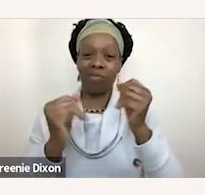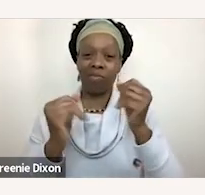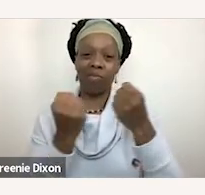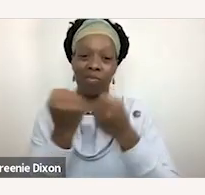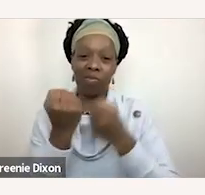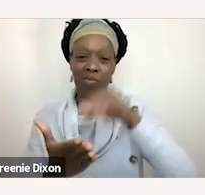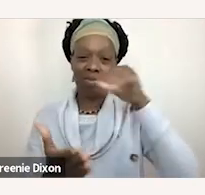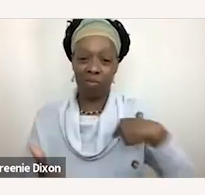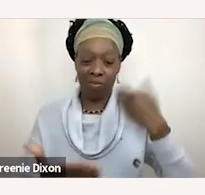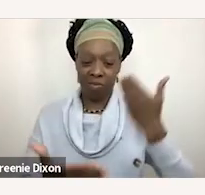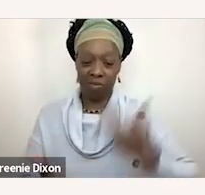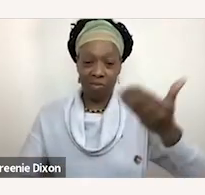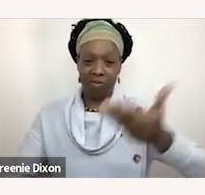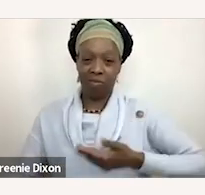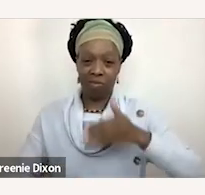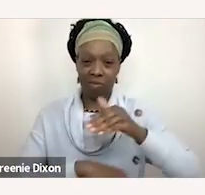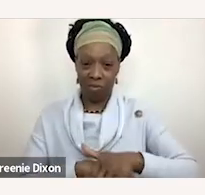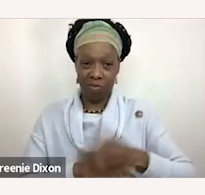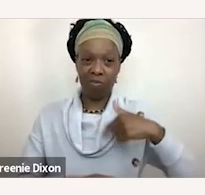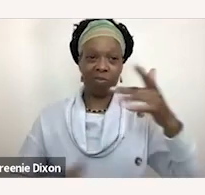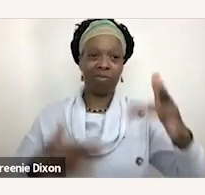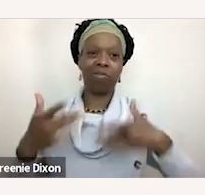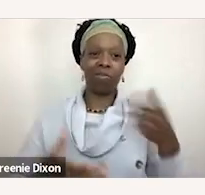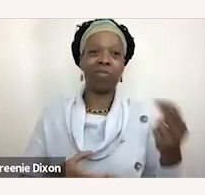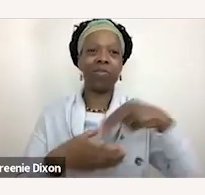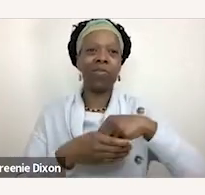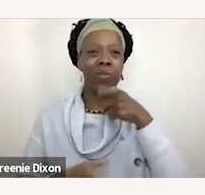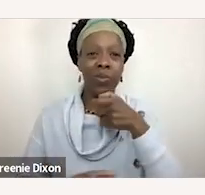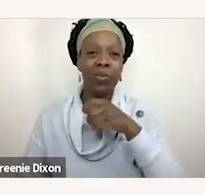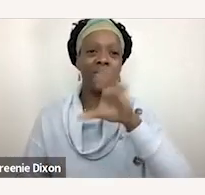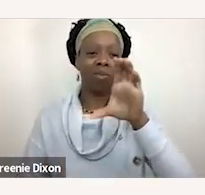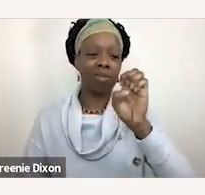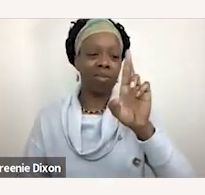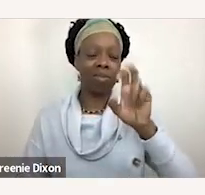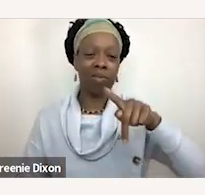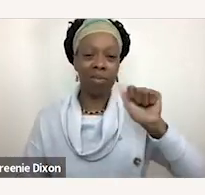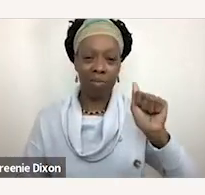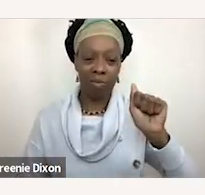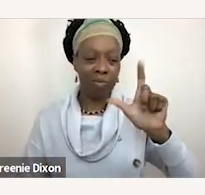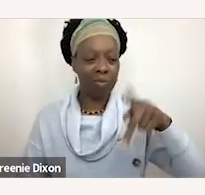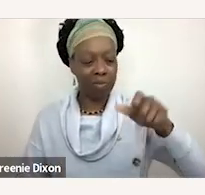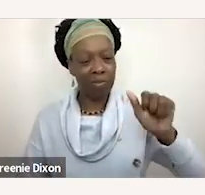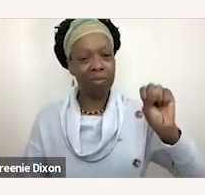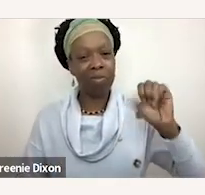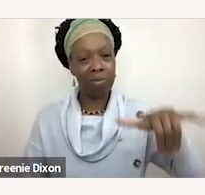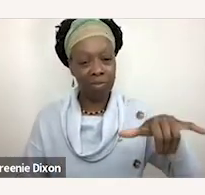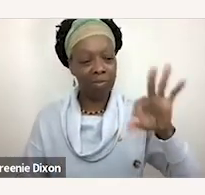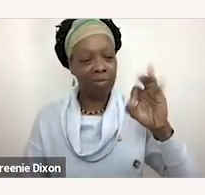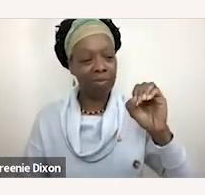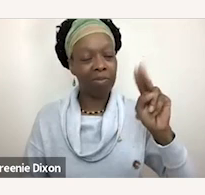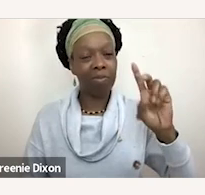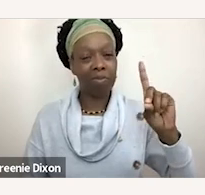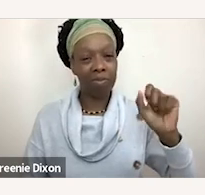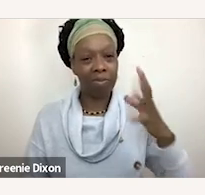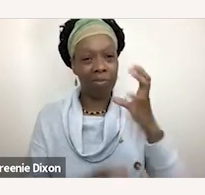We're very excited to be joined by the Cerebral Palsy Foundation to kick off our Disability Awareness Month for the Beyond Access series.